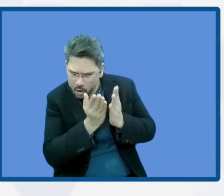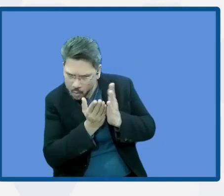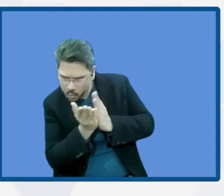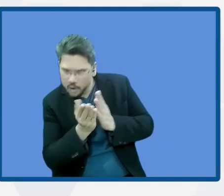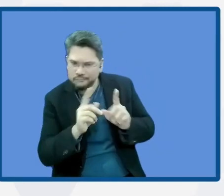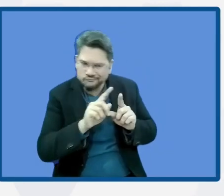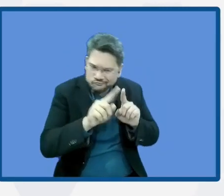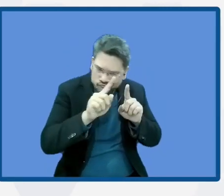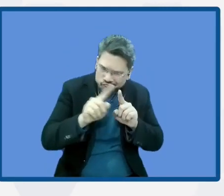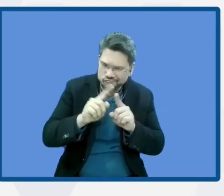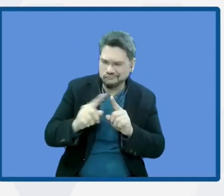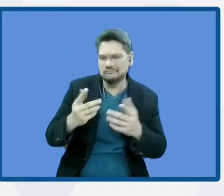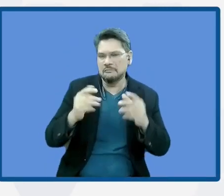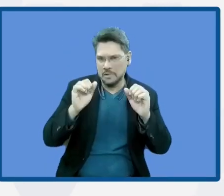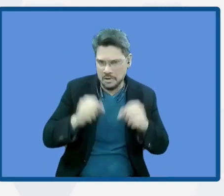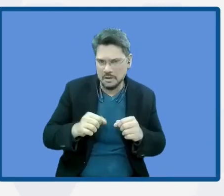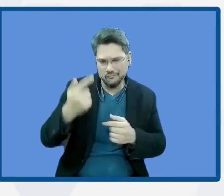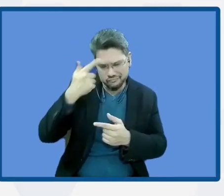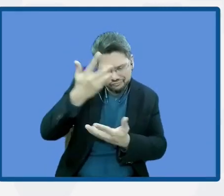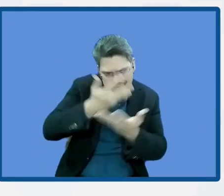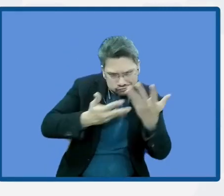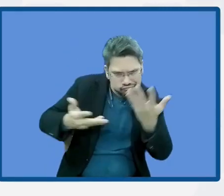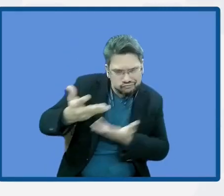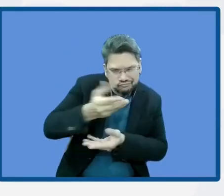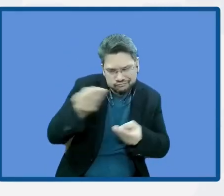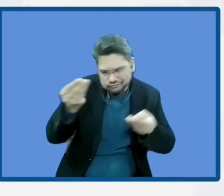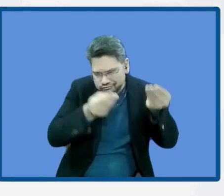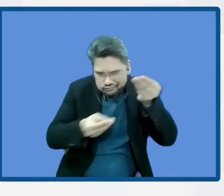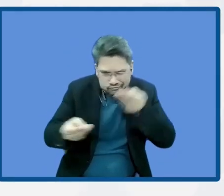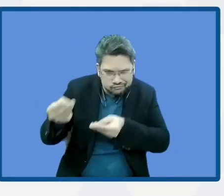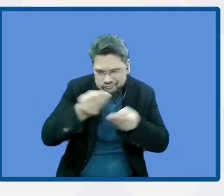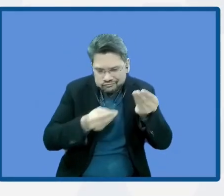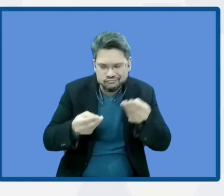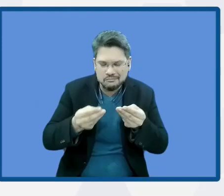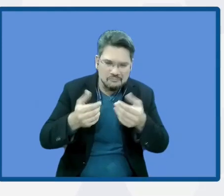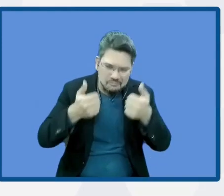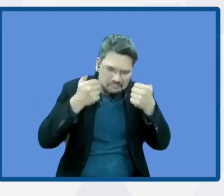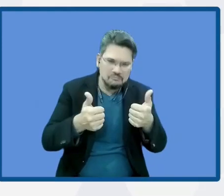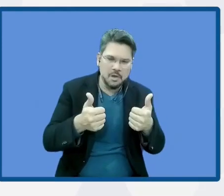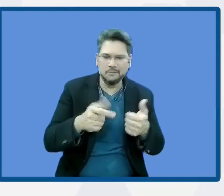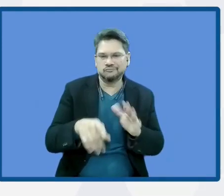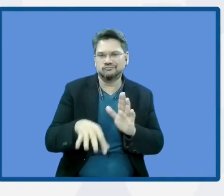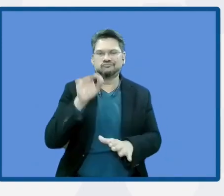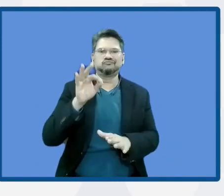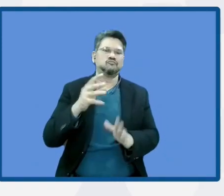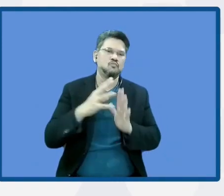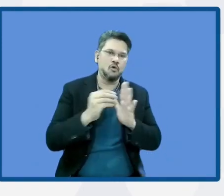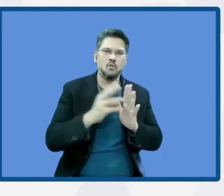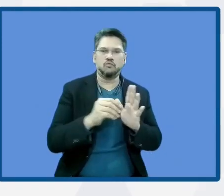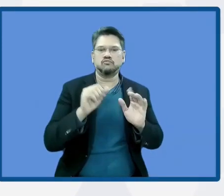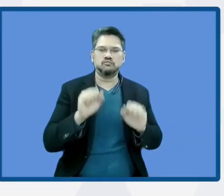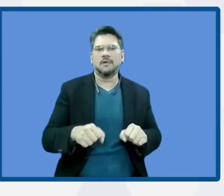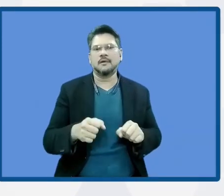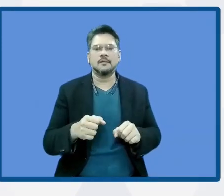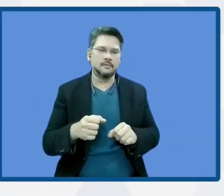being brainstormed. We have the best tools, models and ideas